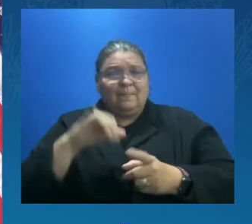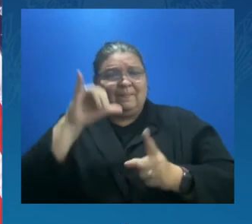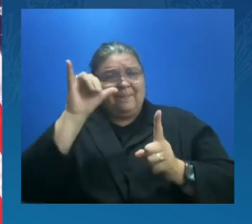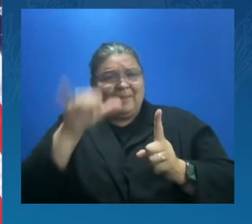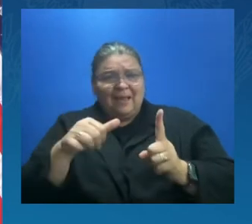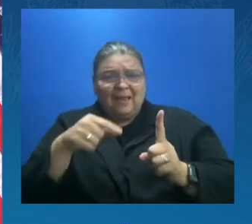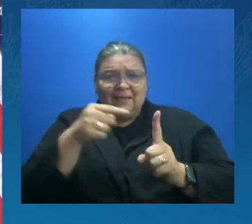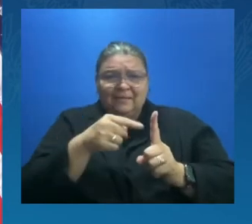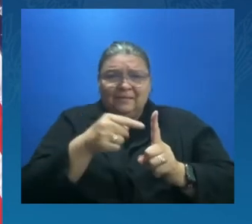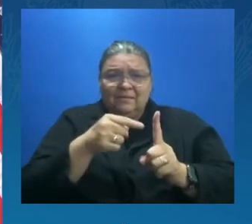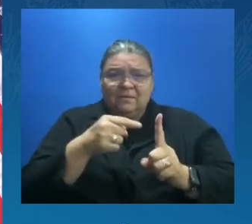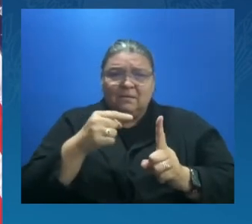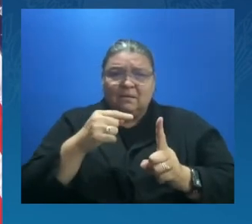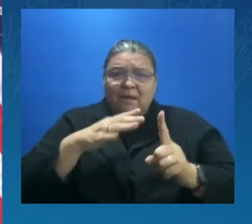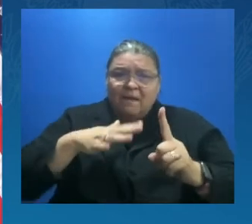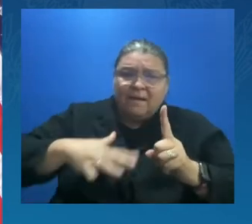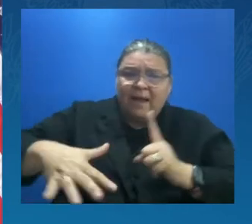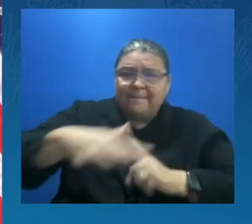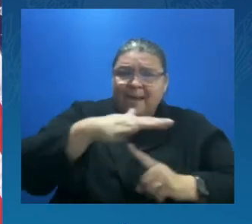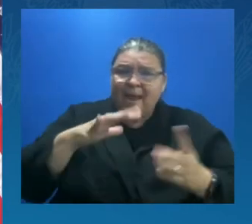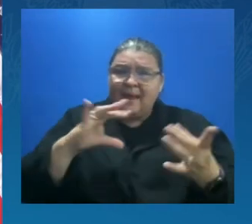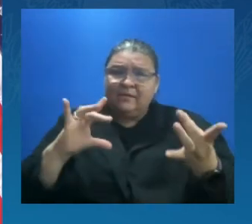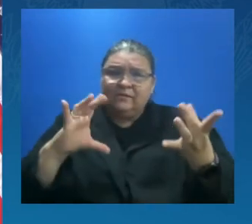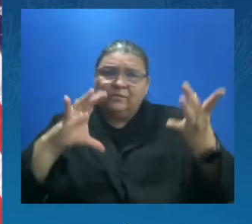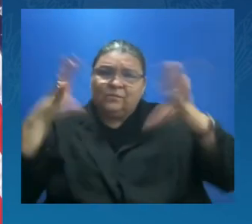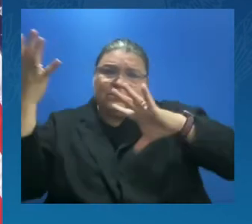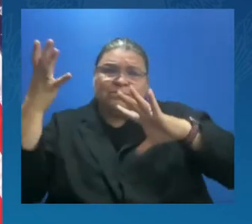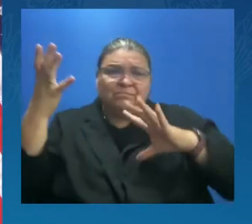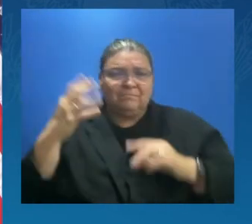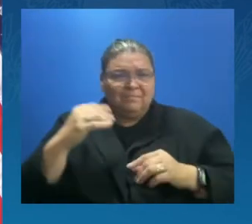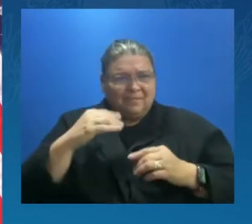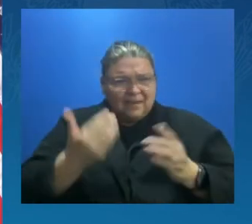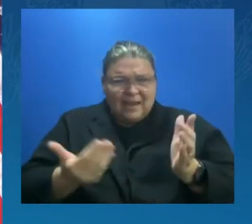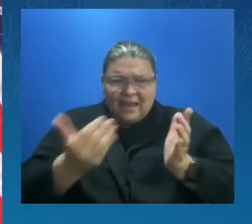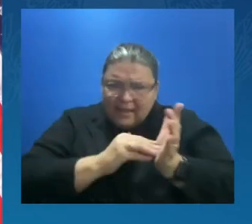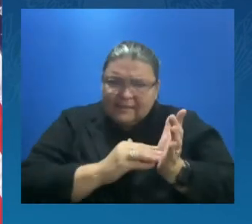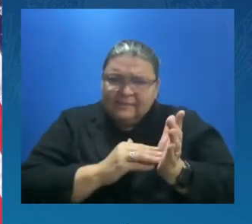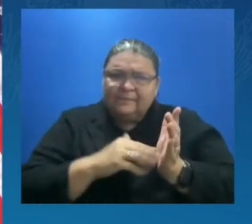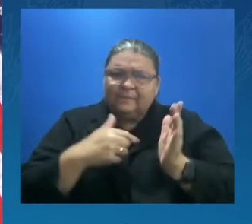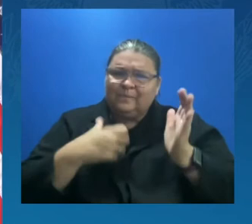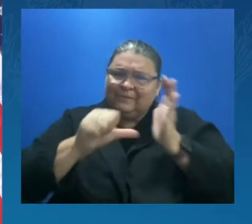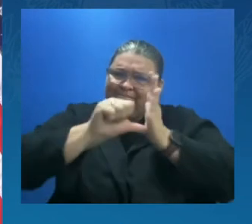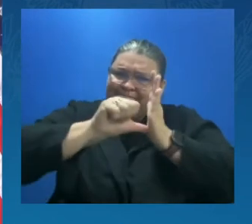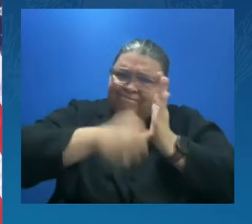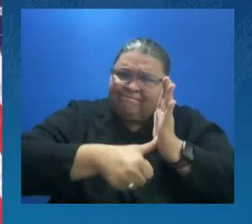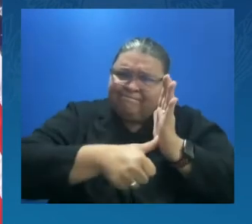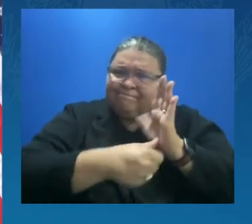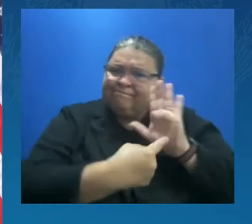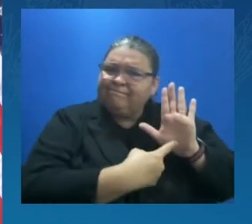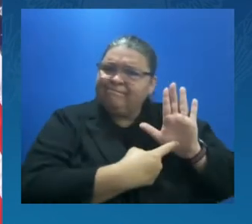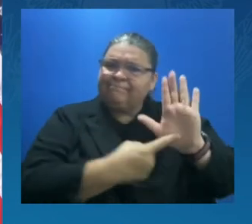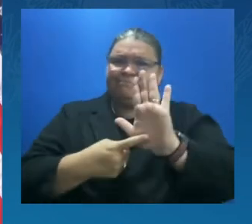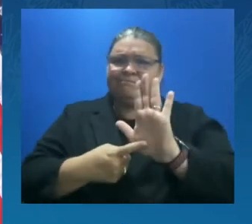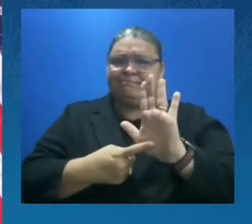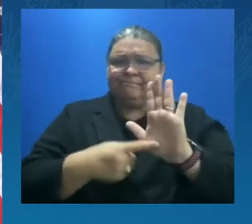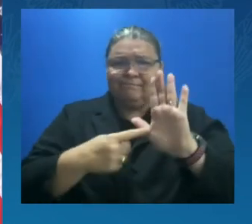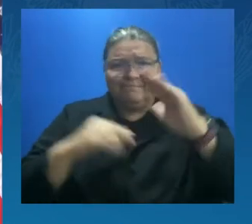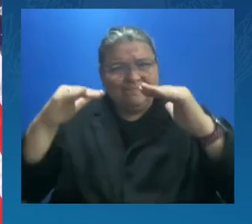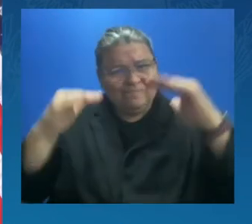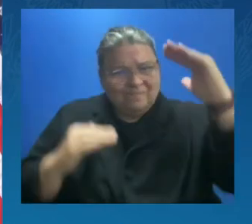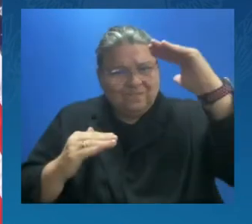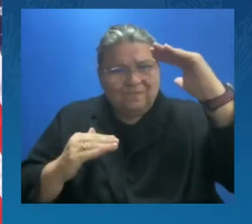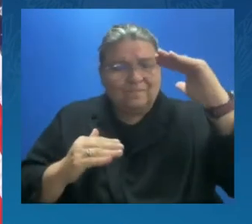of economic and environmental inequities that have been present in communities across our nation.